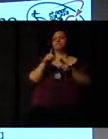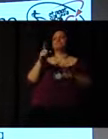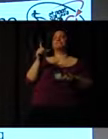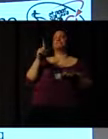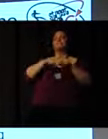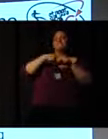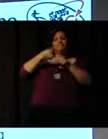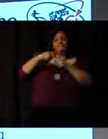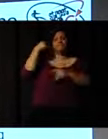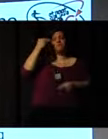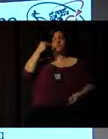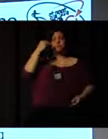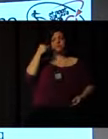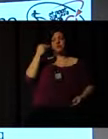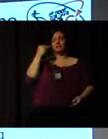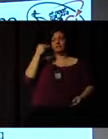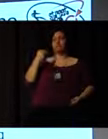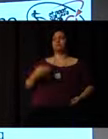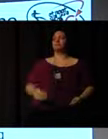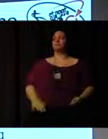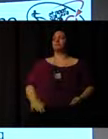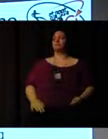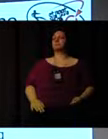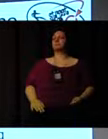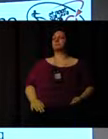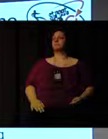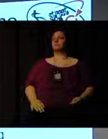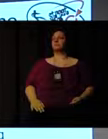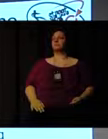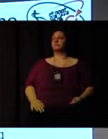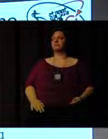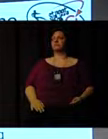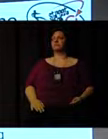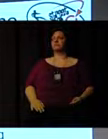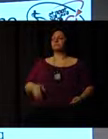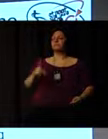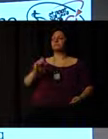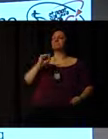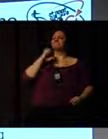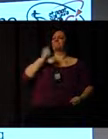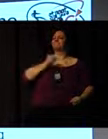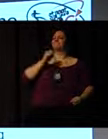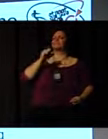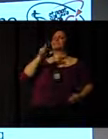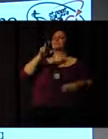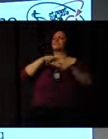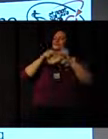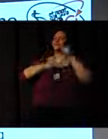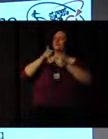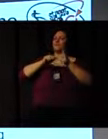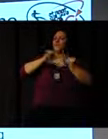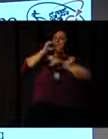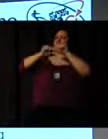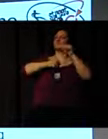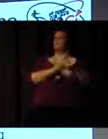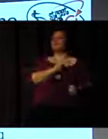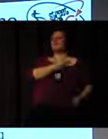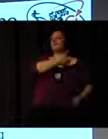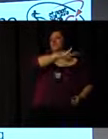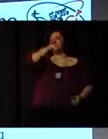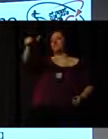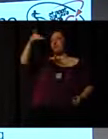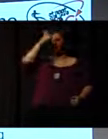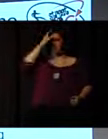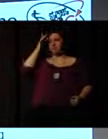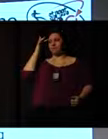the power the Games does have to change lives. We're keen to do a bit more of that, really. We're fortunate that we have the